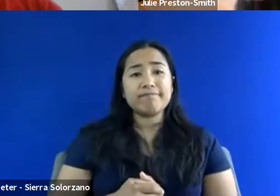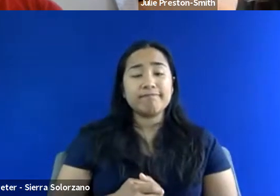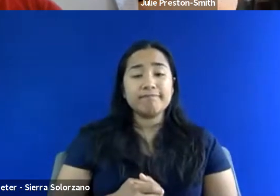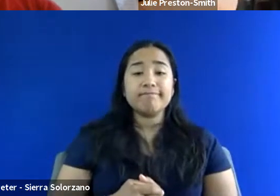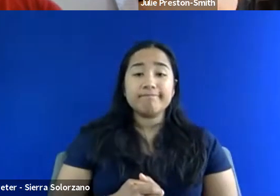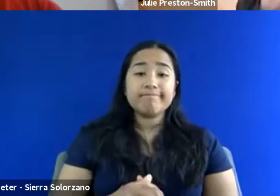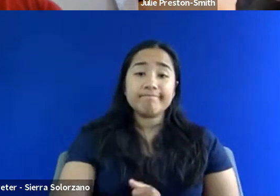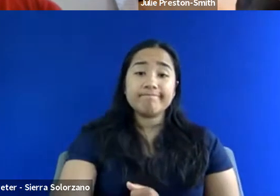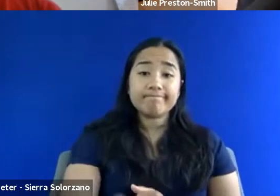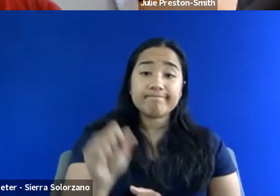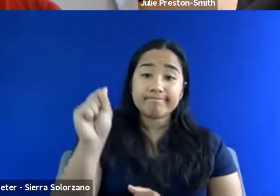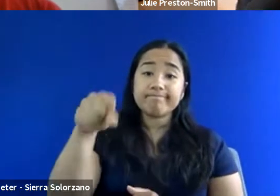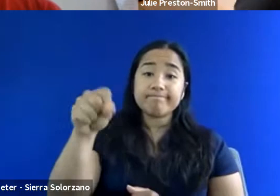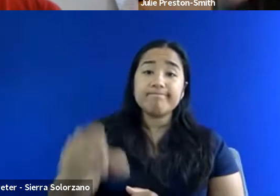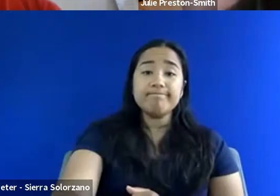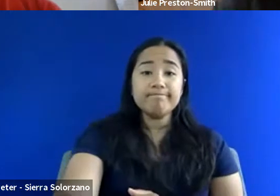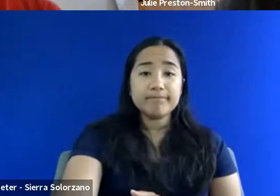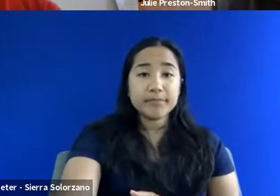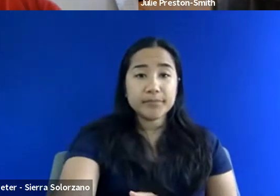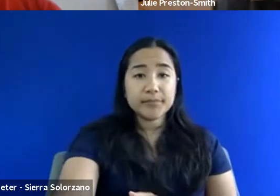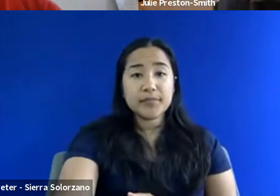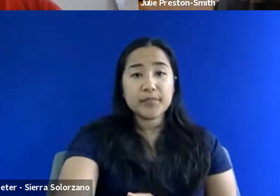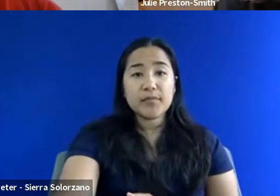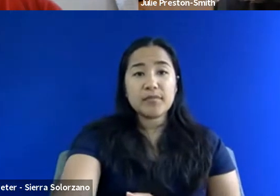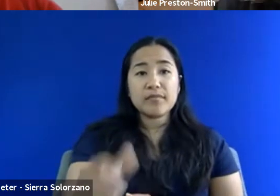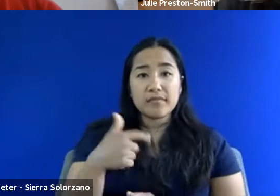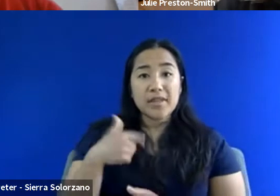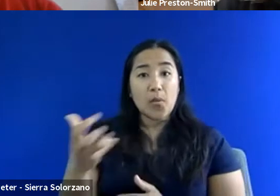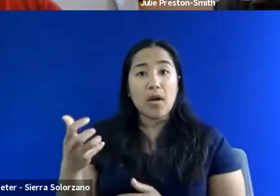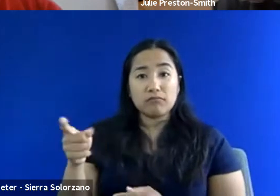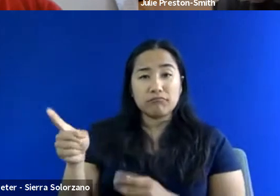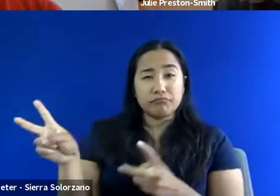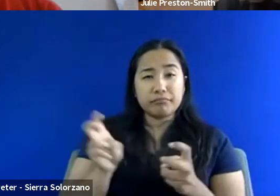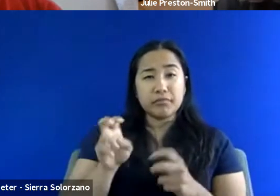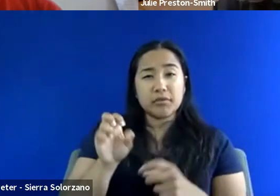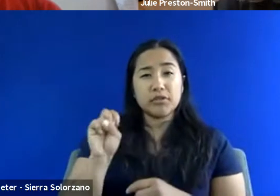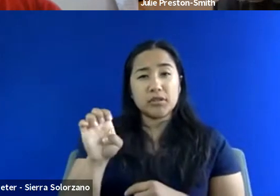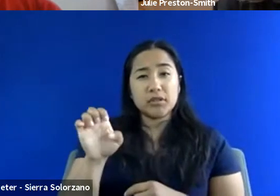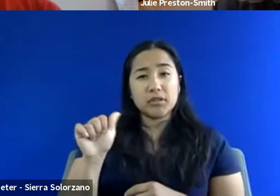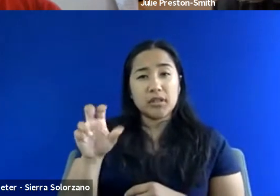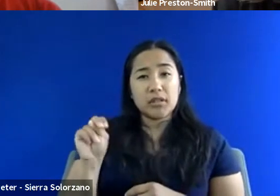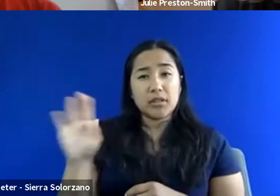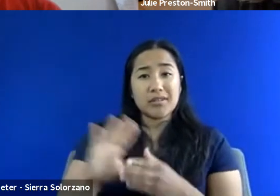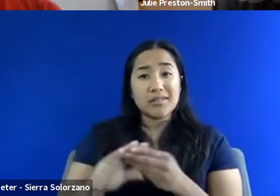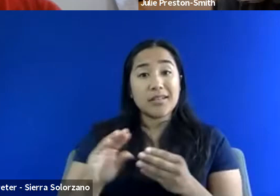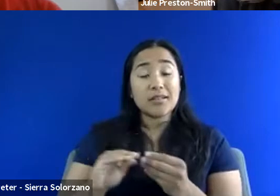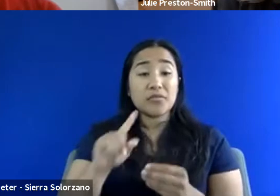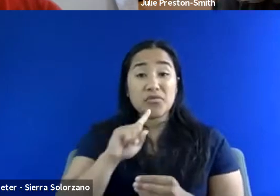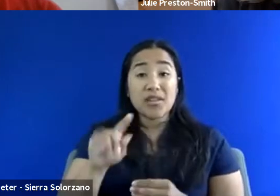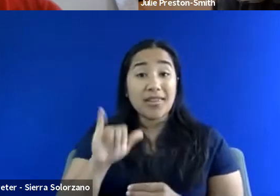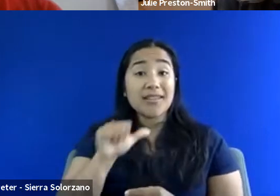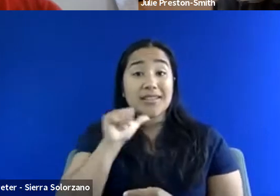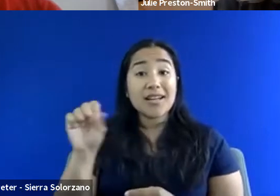Absolutely. And so I want to reflect on Sean, what Sean has said, it's not Sean's responsibility in the classroom